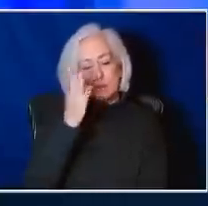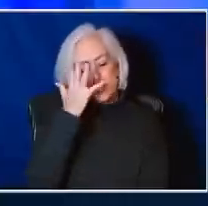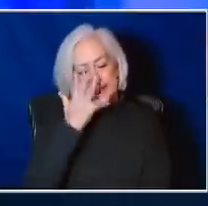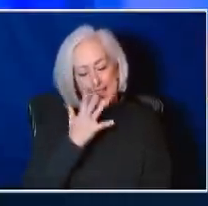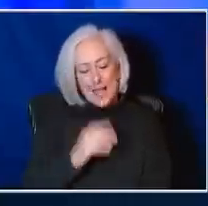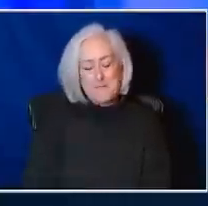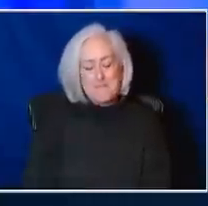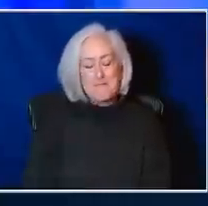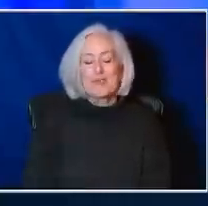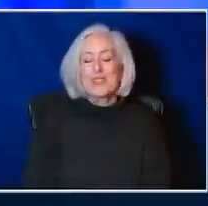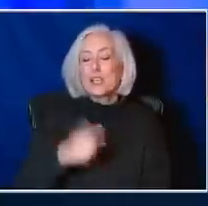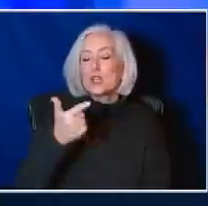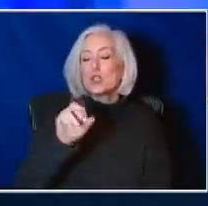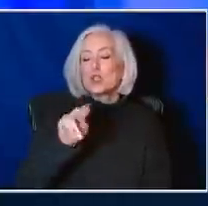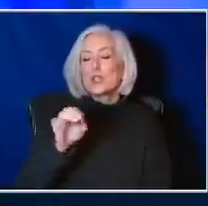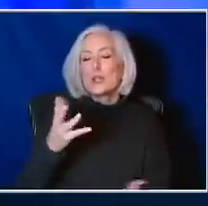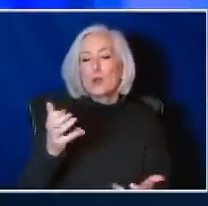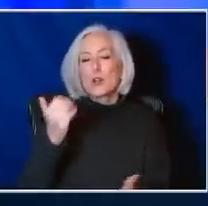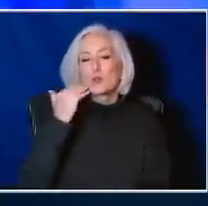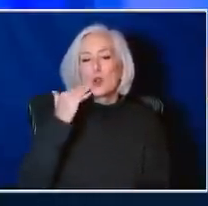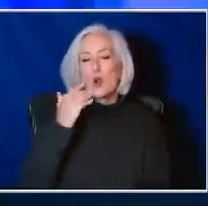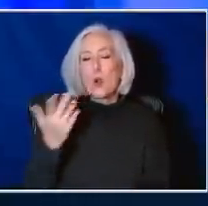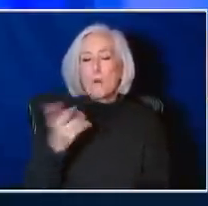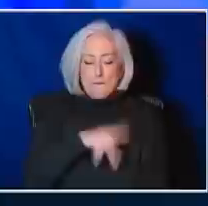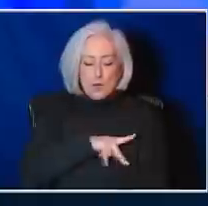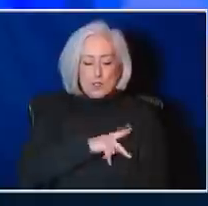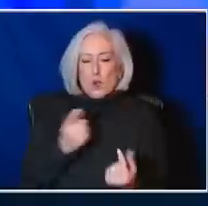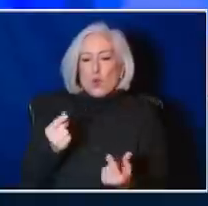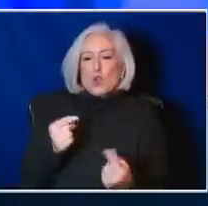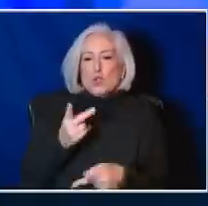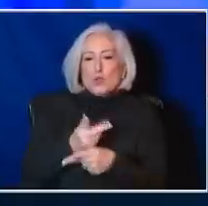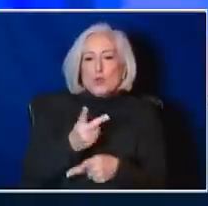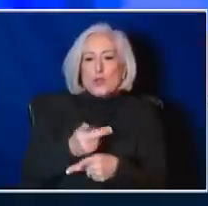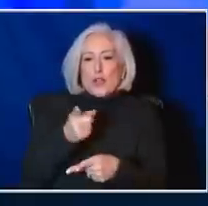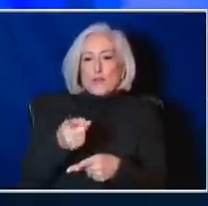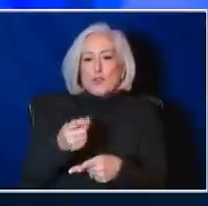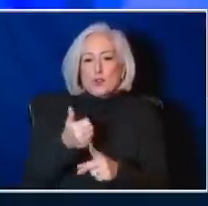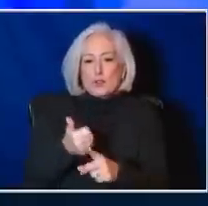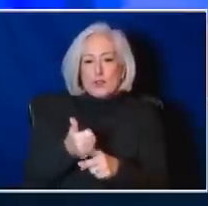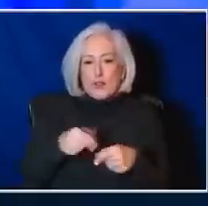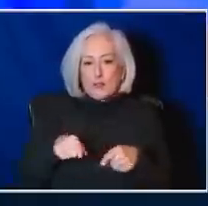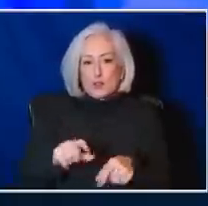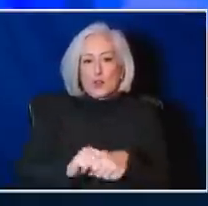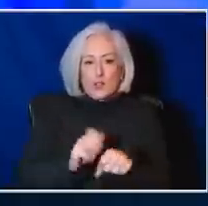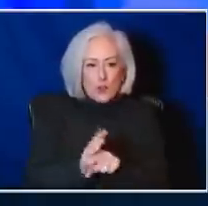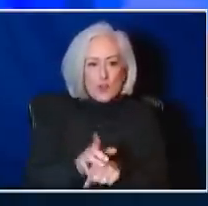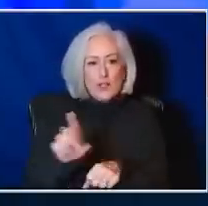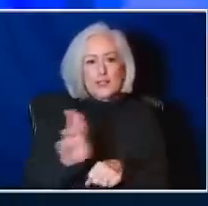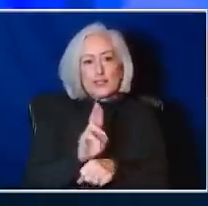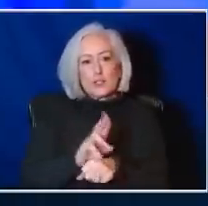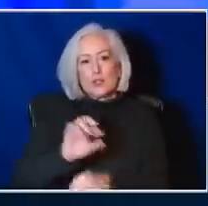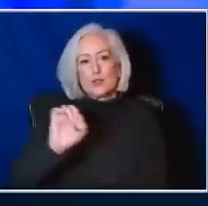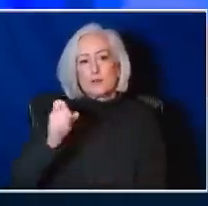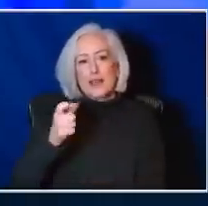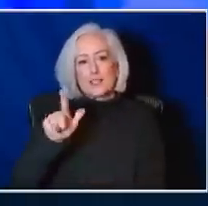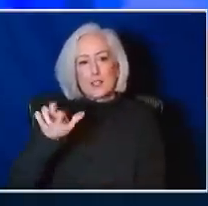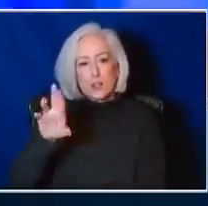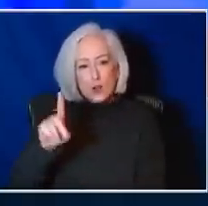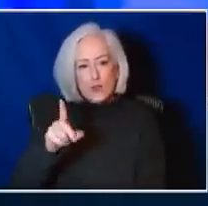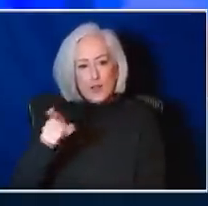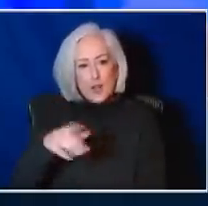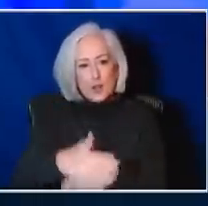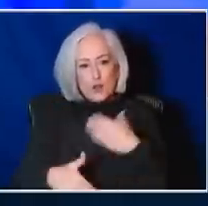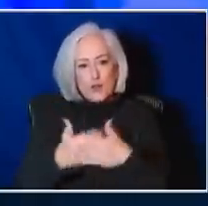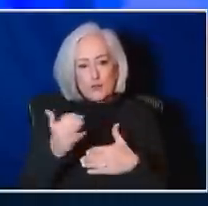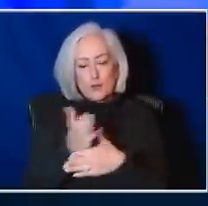to know personally what you've been doing to care for yourself during COVID. He wants to know if you took Paxlovid, if you're comfortable sharing your medical